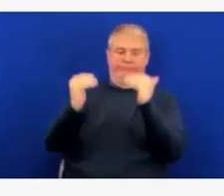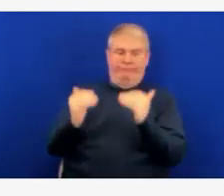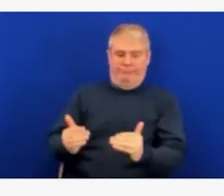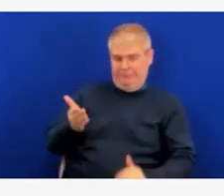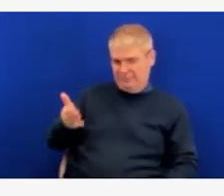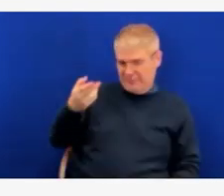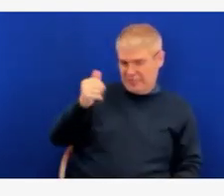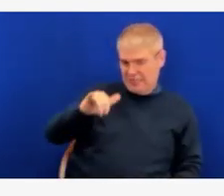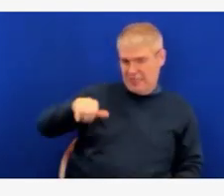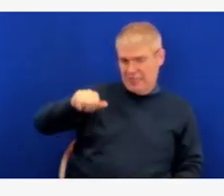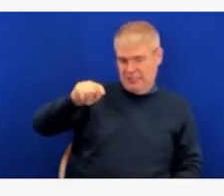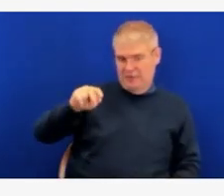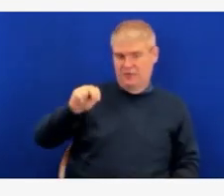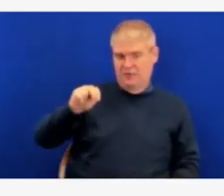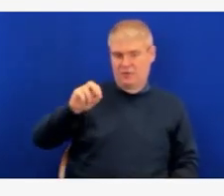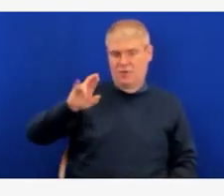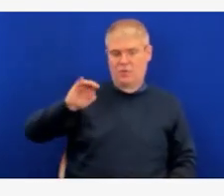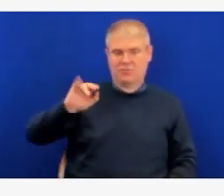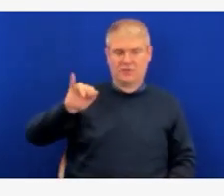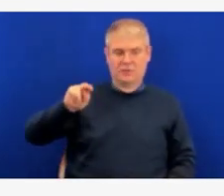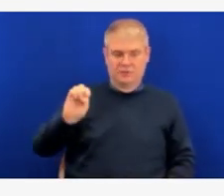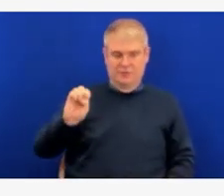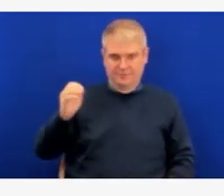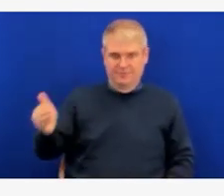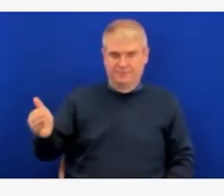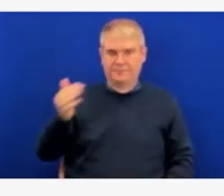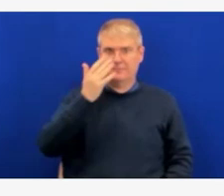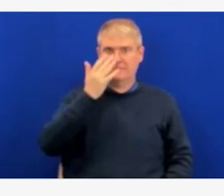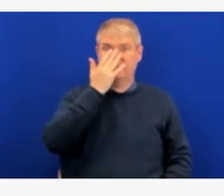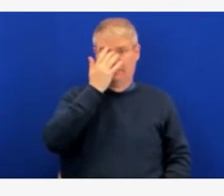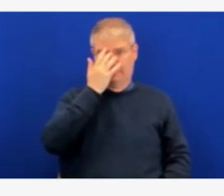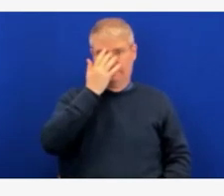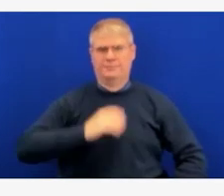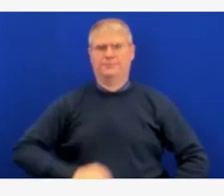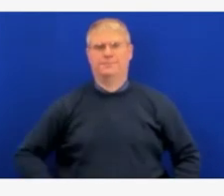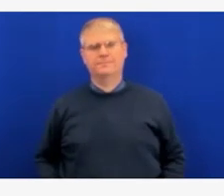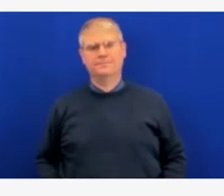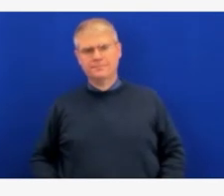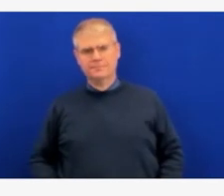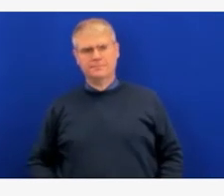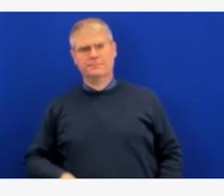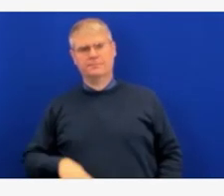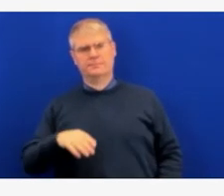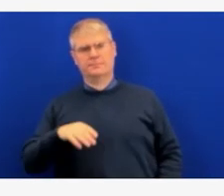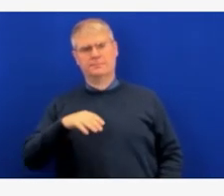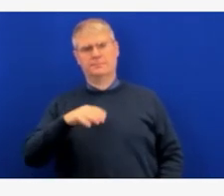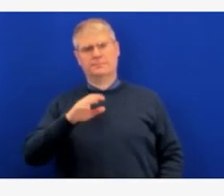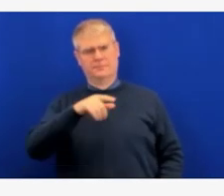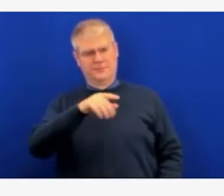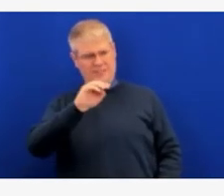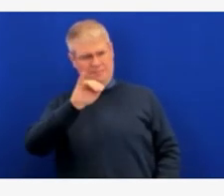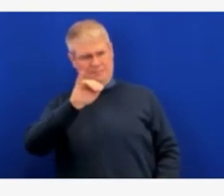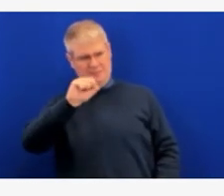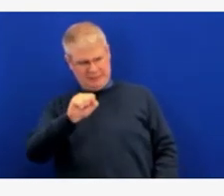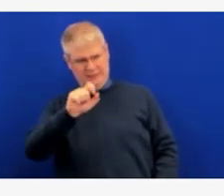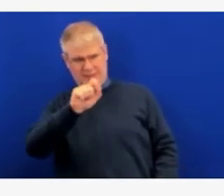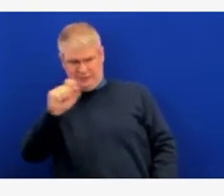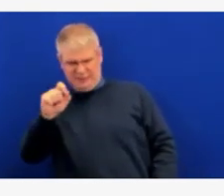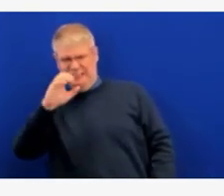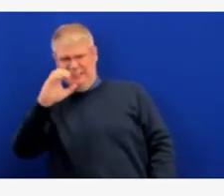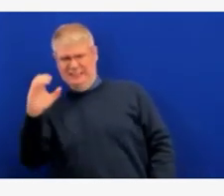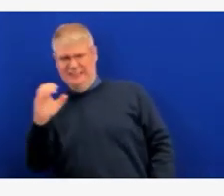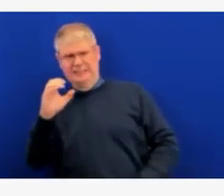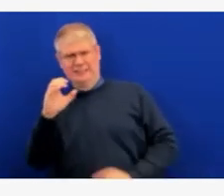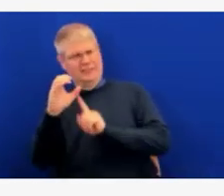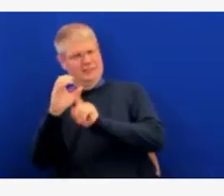My question relates to MIS-C. Is there any pattern of children who have a propensity for it?